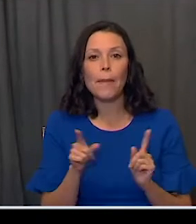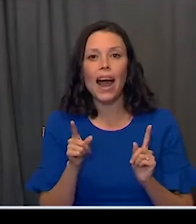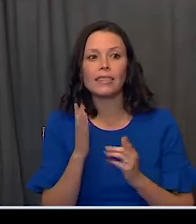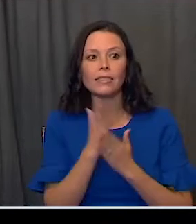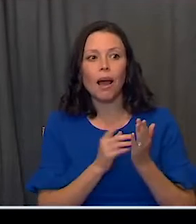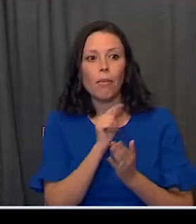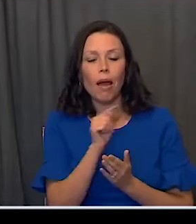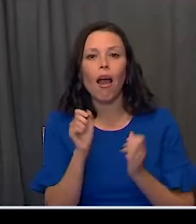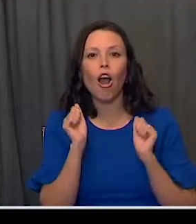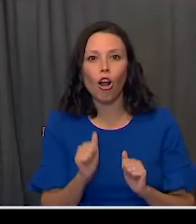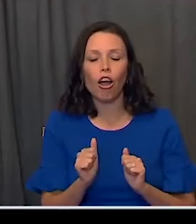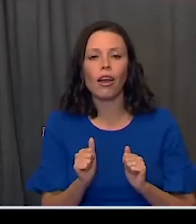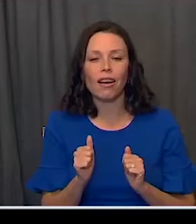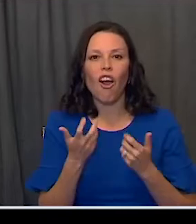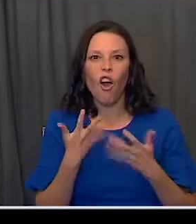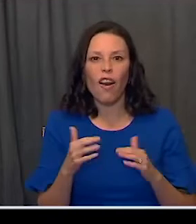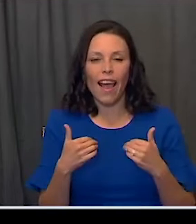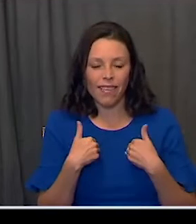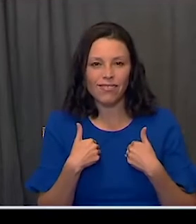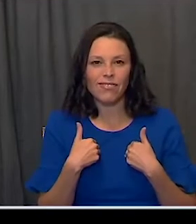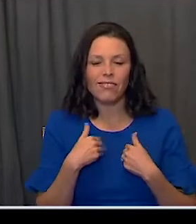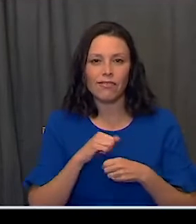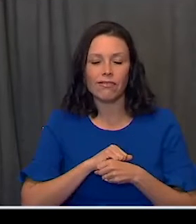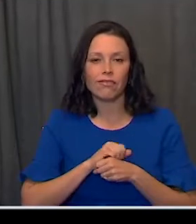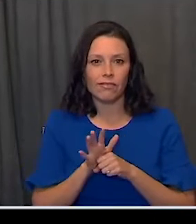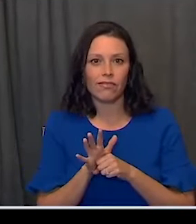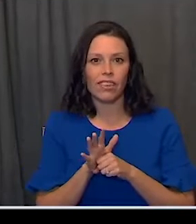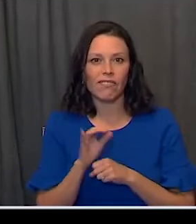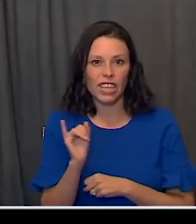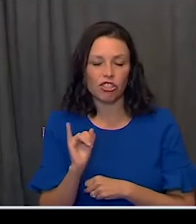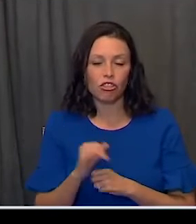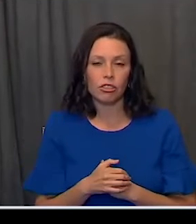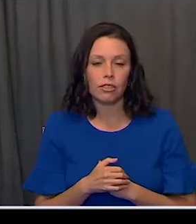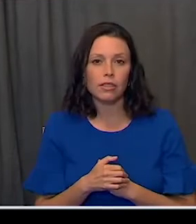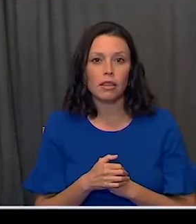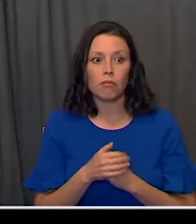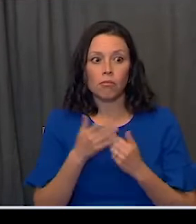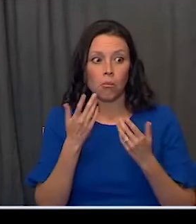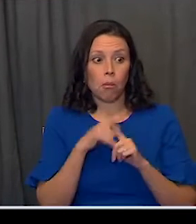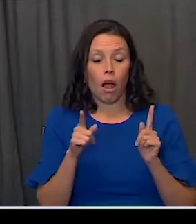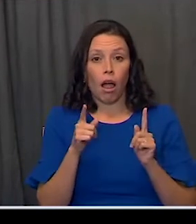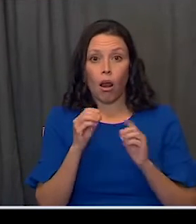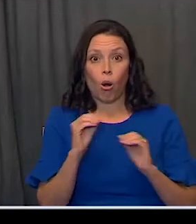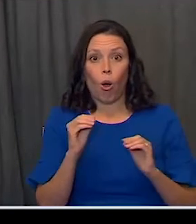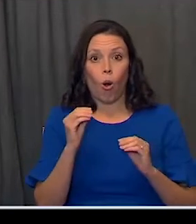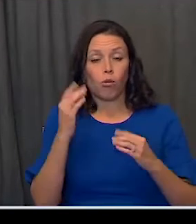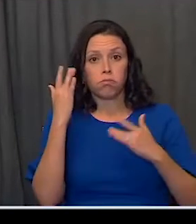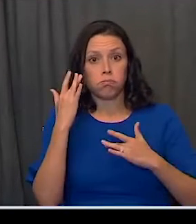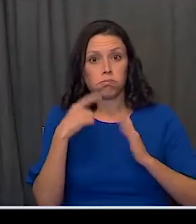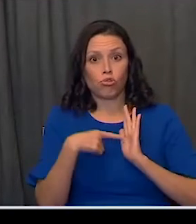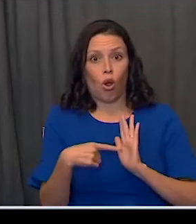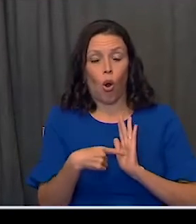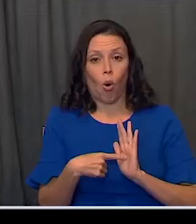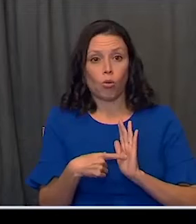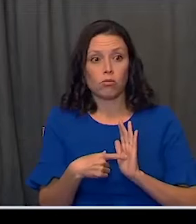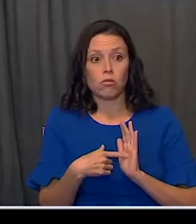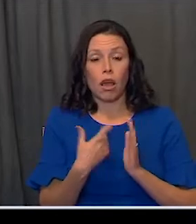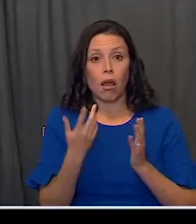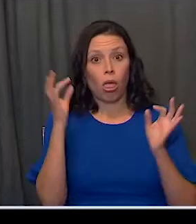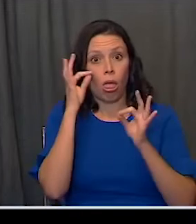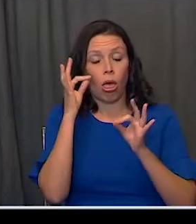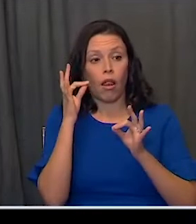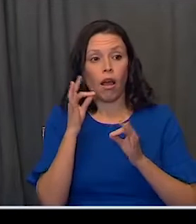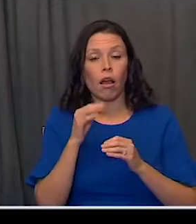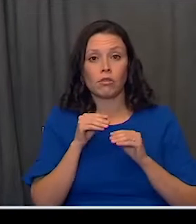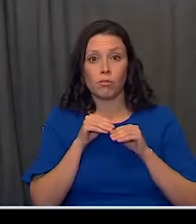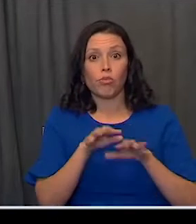individuals could be individuals that already are infected, have no symptoms, and are unknowingly spreading the